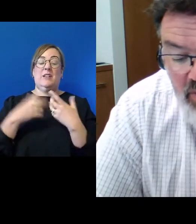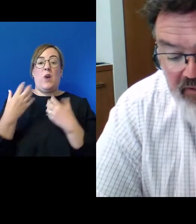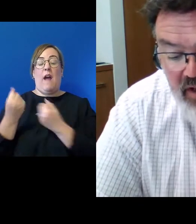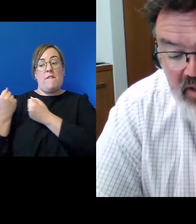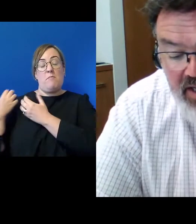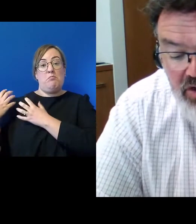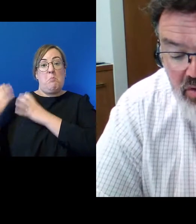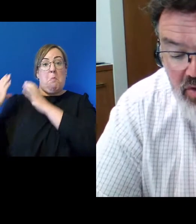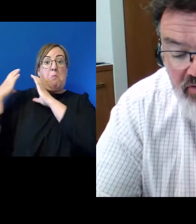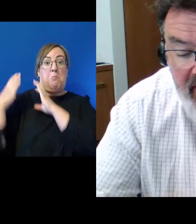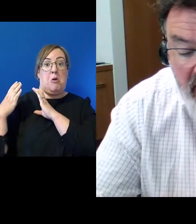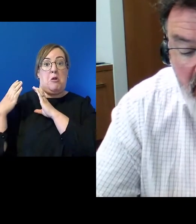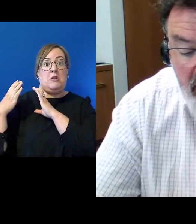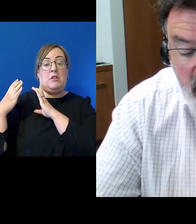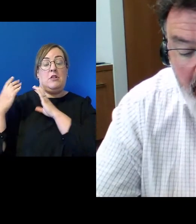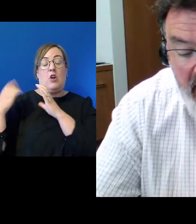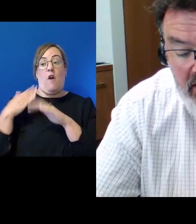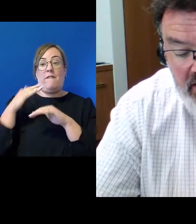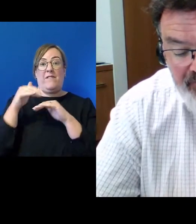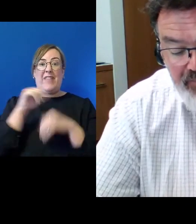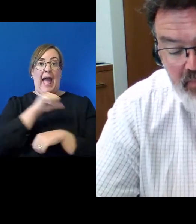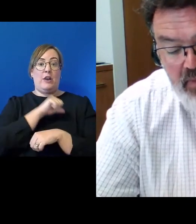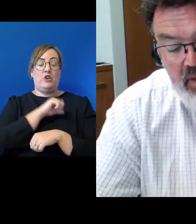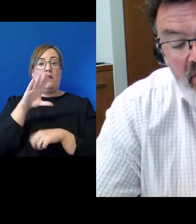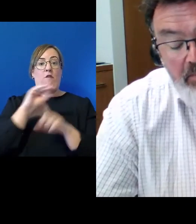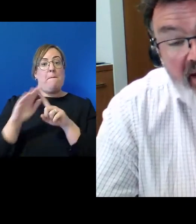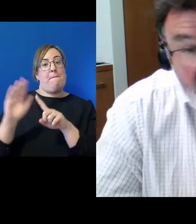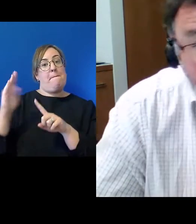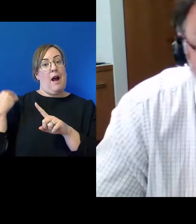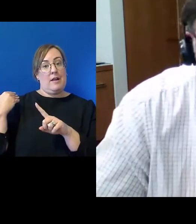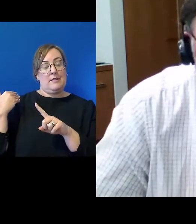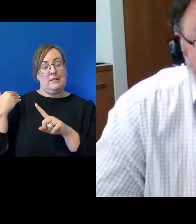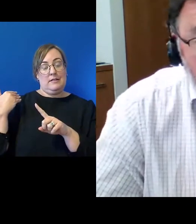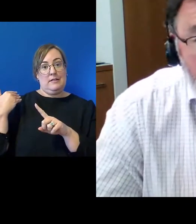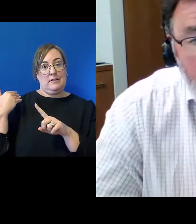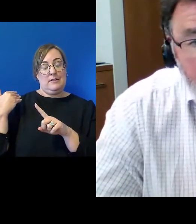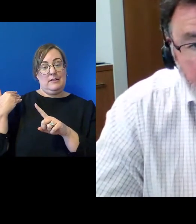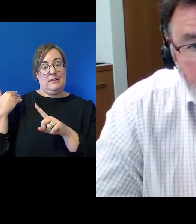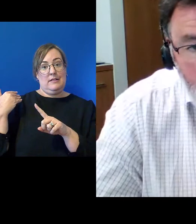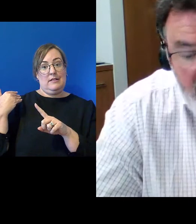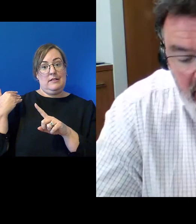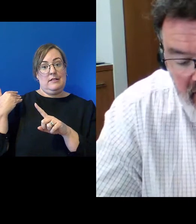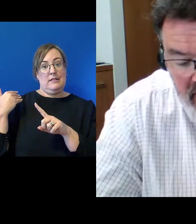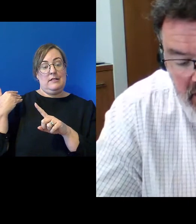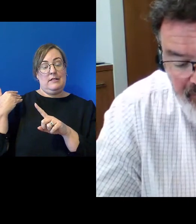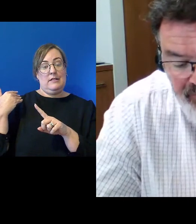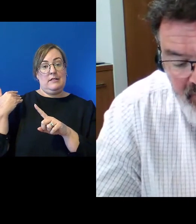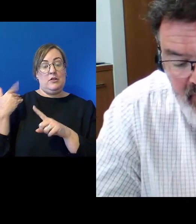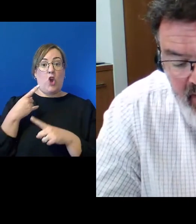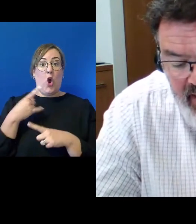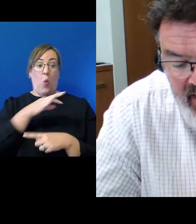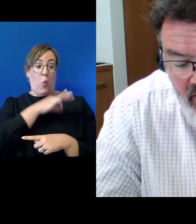mutually felt attitudes from our colonial past. Pākehā, that's white New Zealanders,